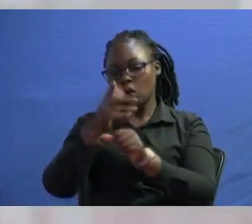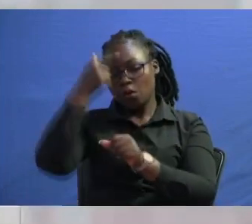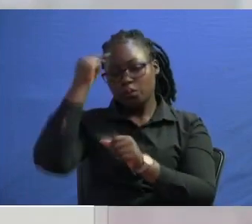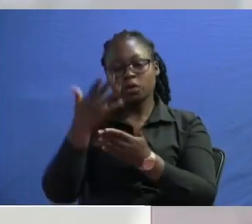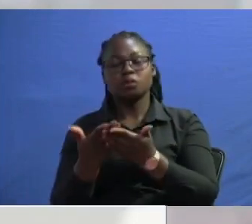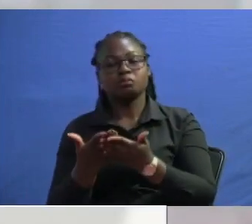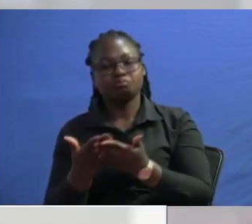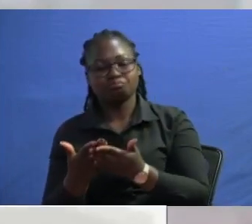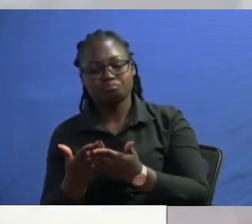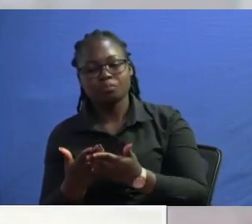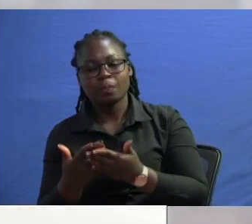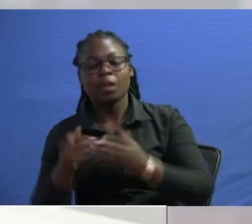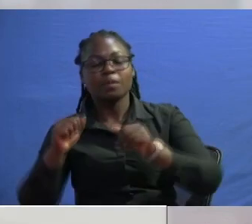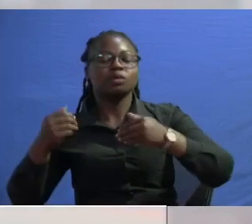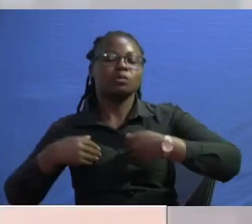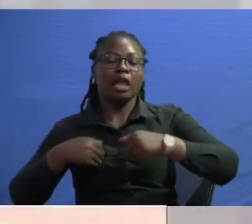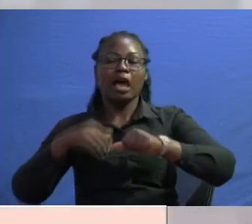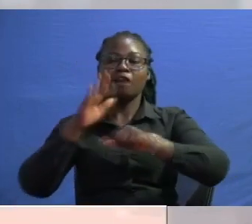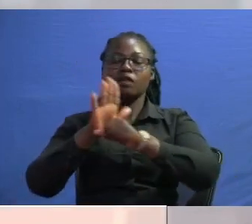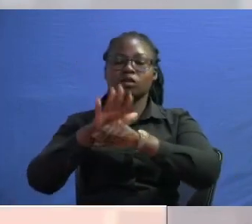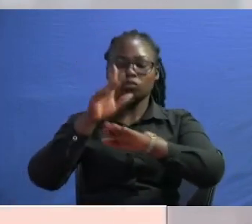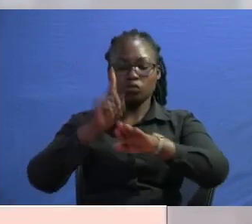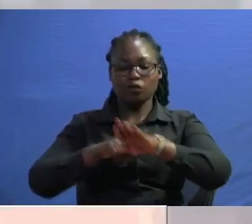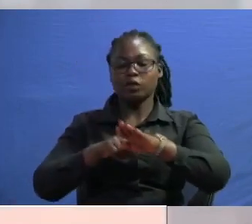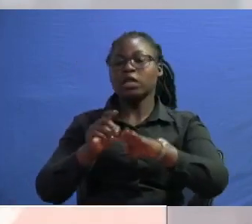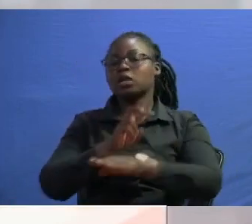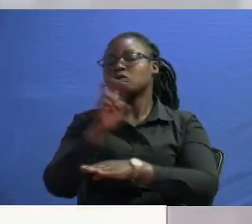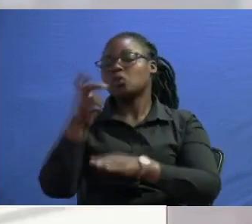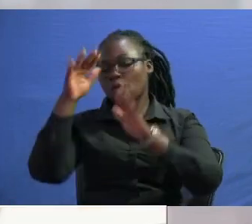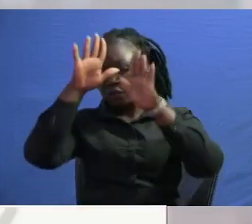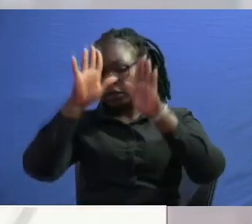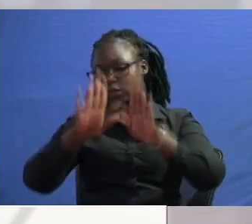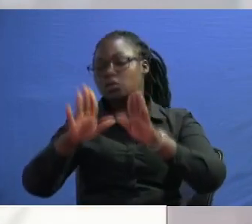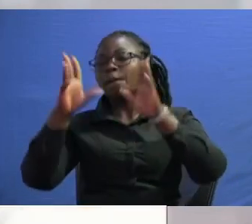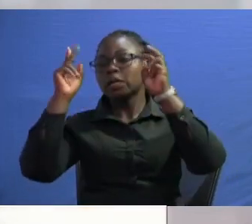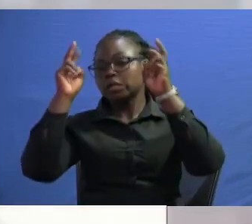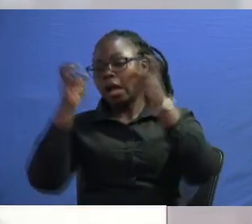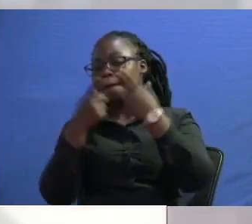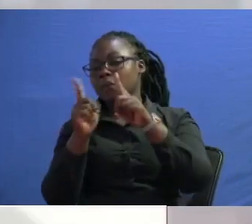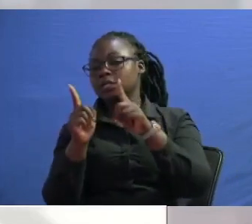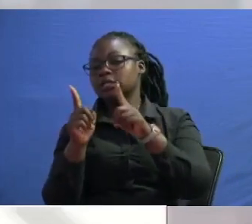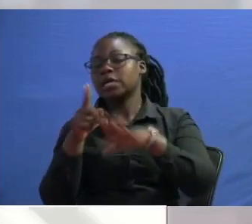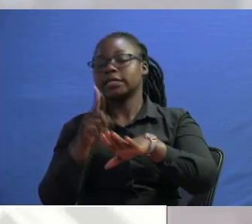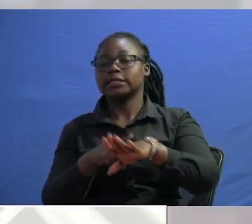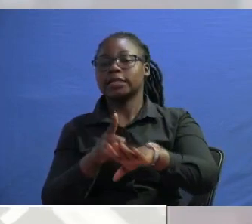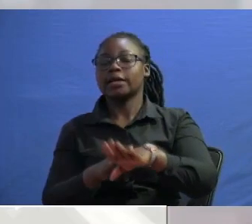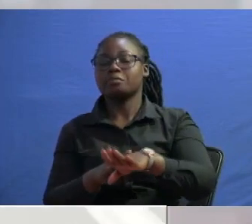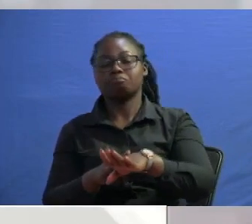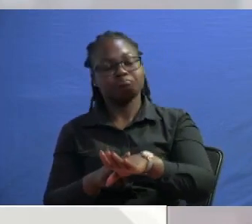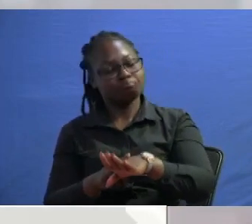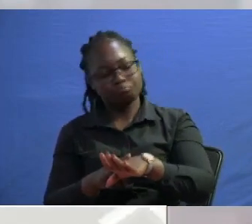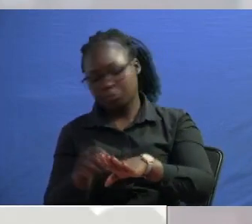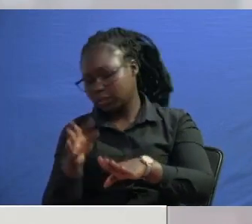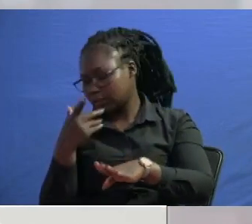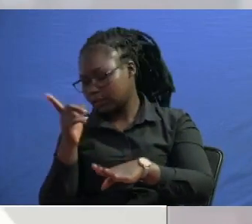wish we had you know plenty of time to go through all these and you know very important topics but uh time is not on